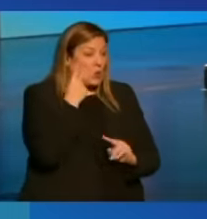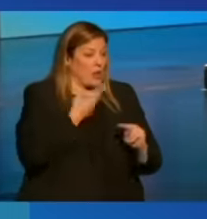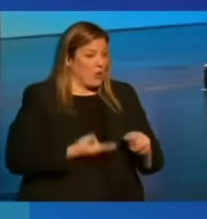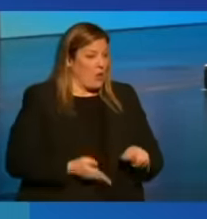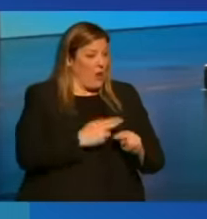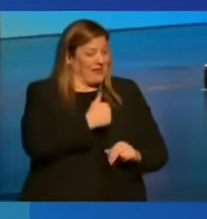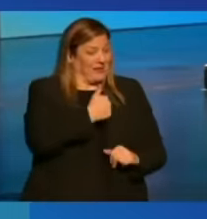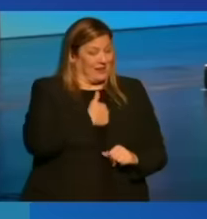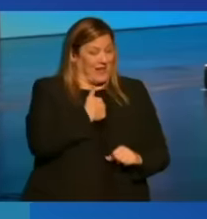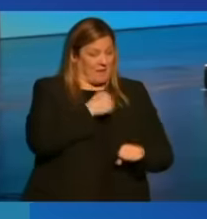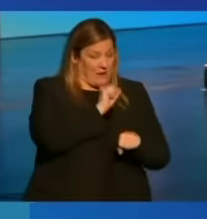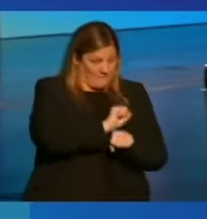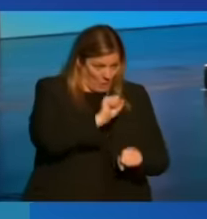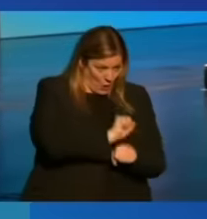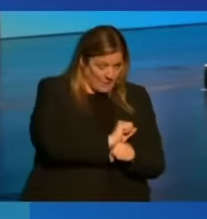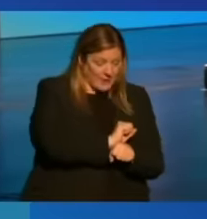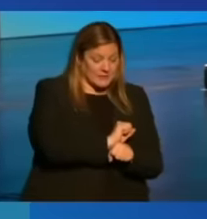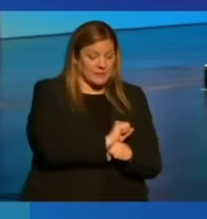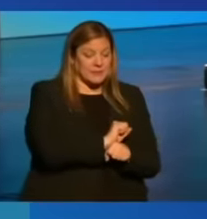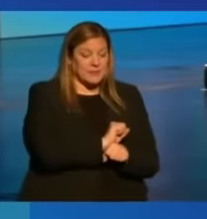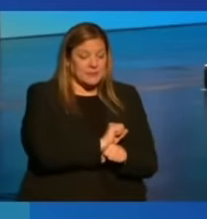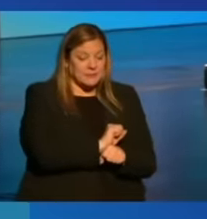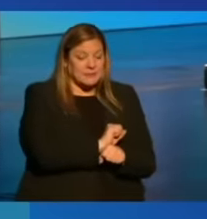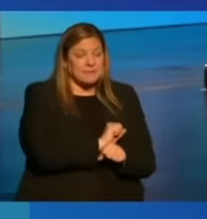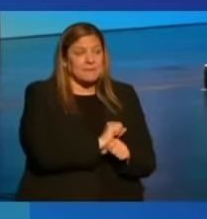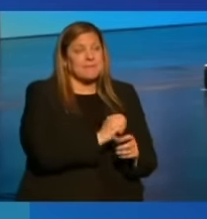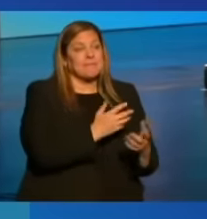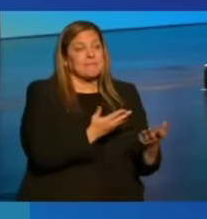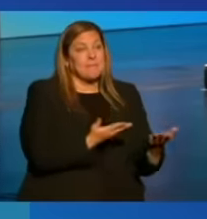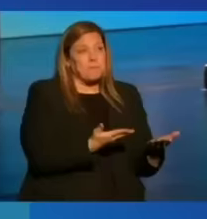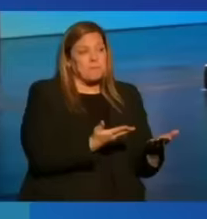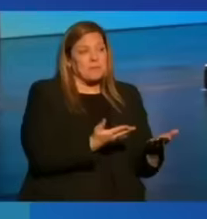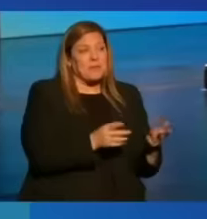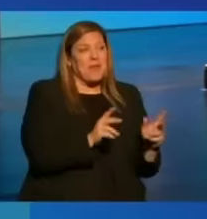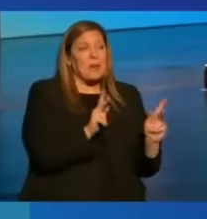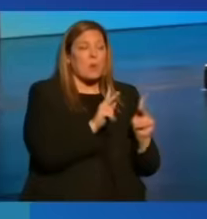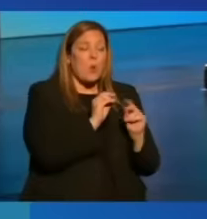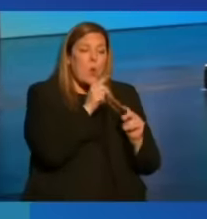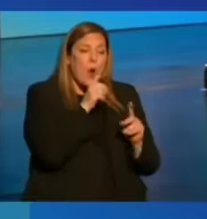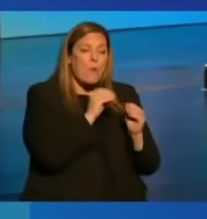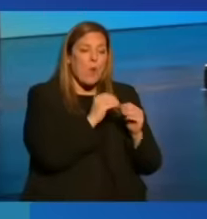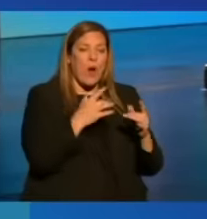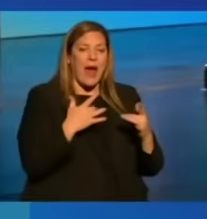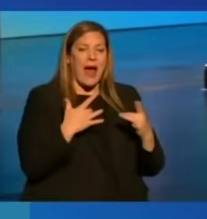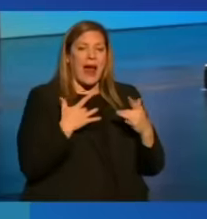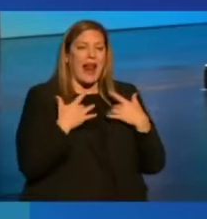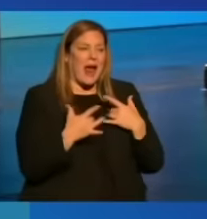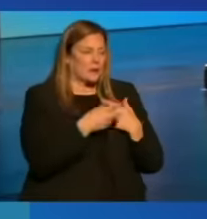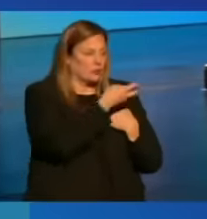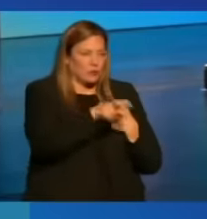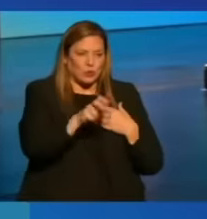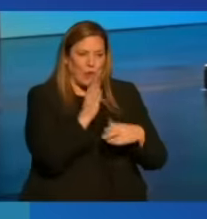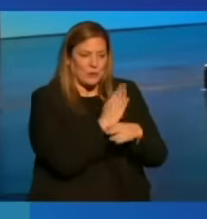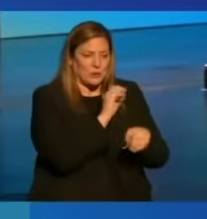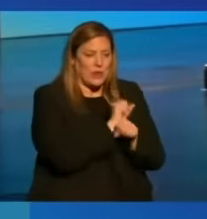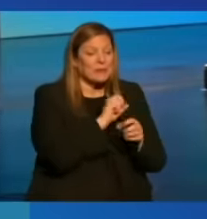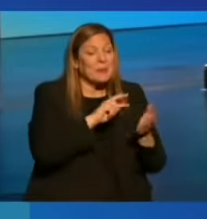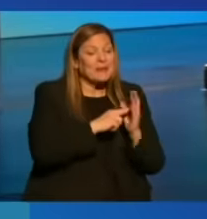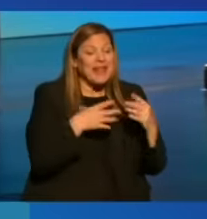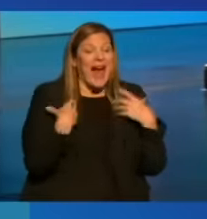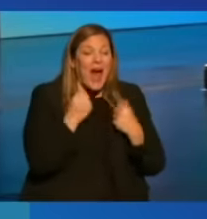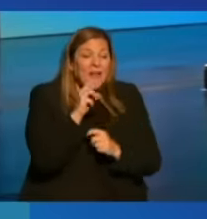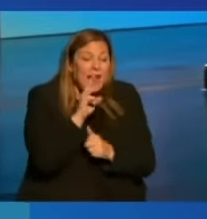self-employment, people much more likely to churn between jobs means health care,